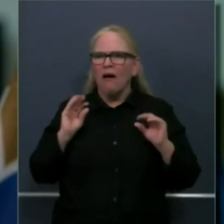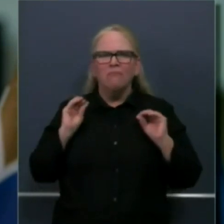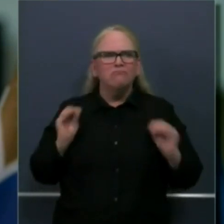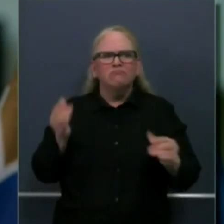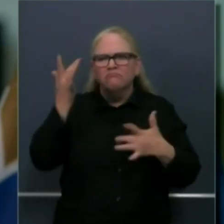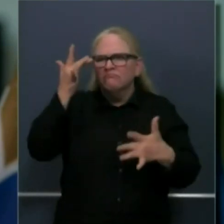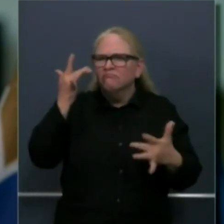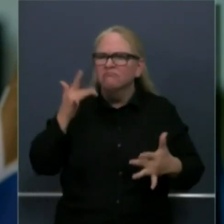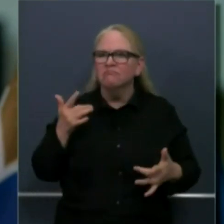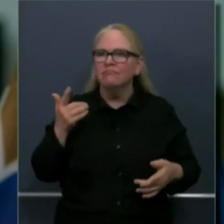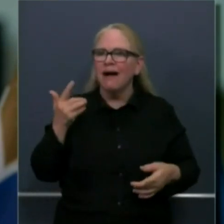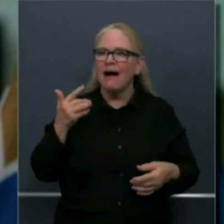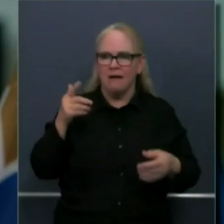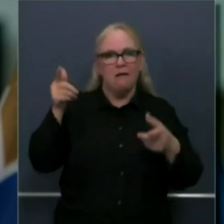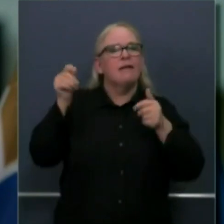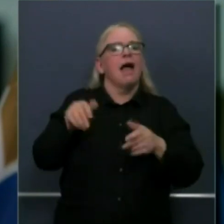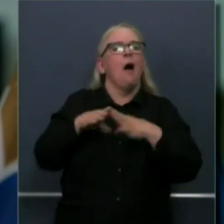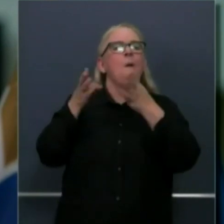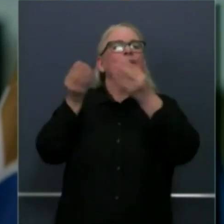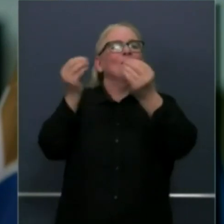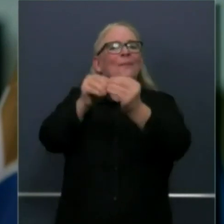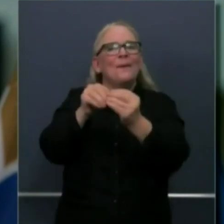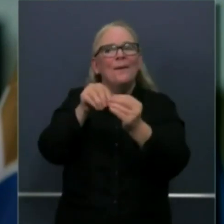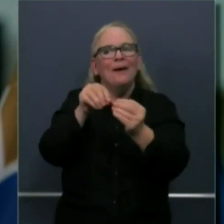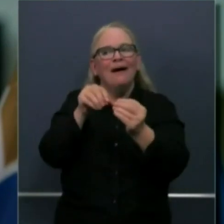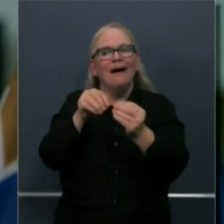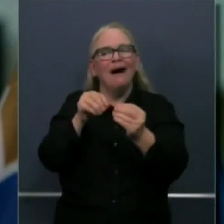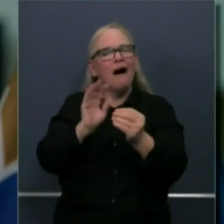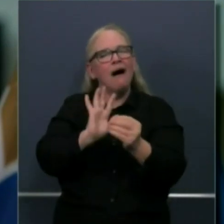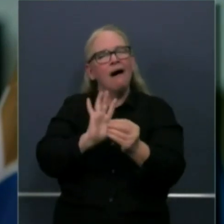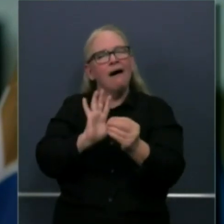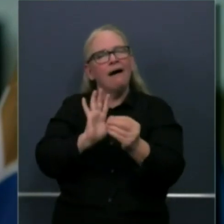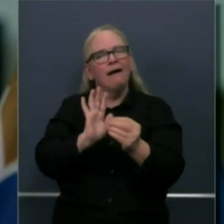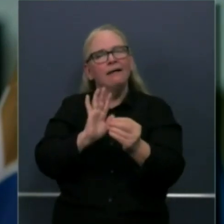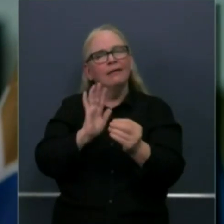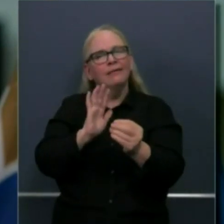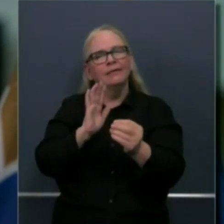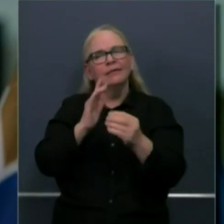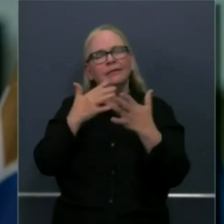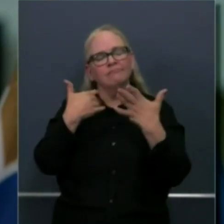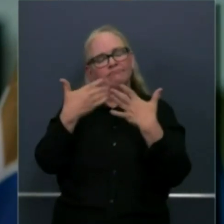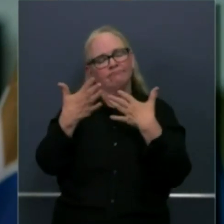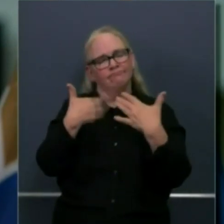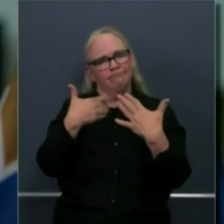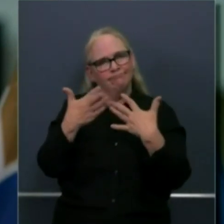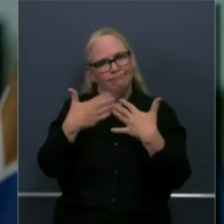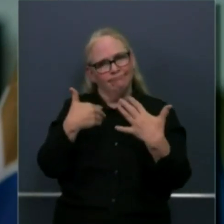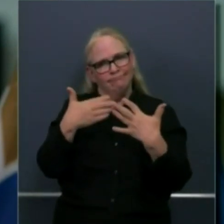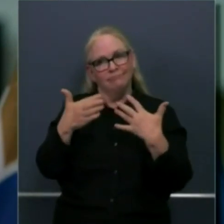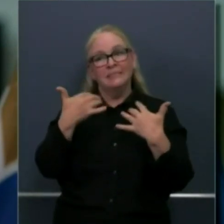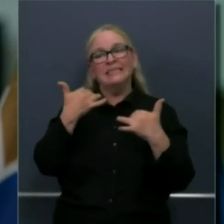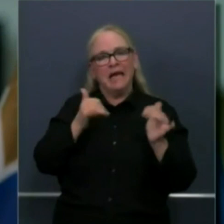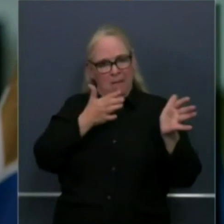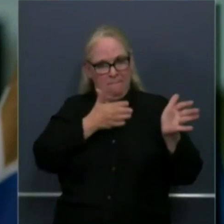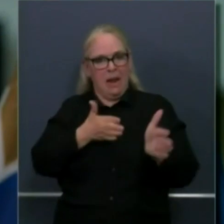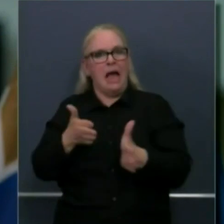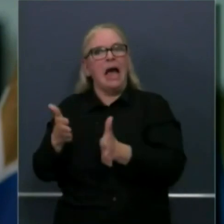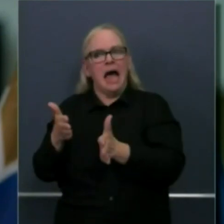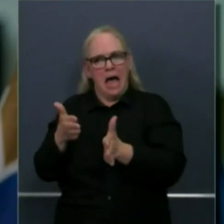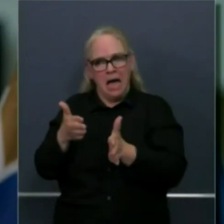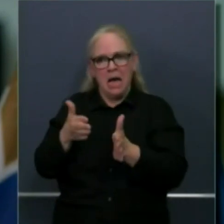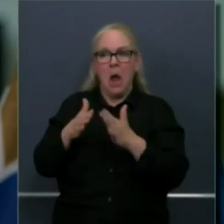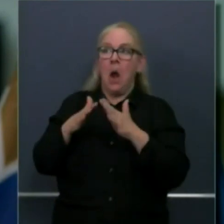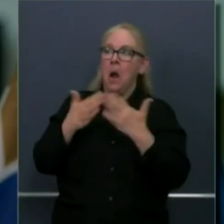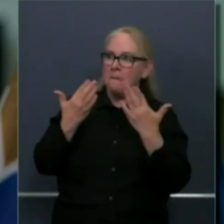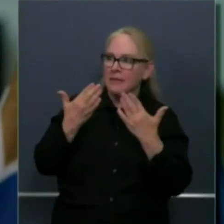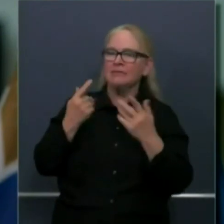know that this statewide order applies to them even if they're in the process of applying to get